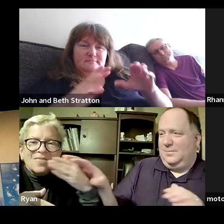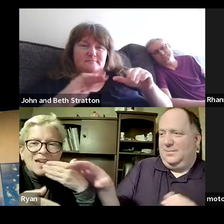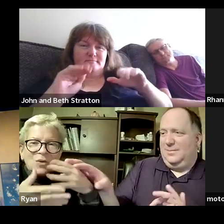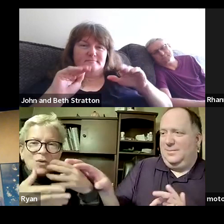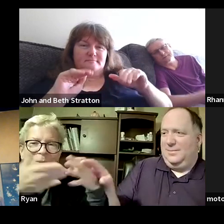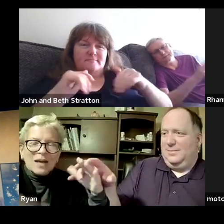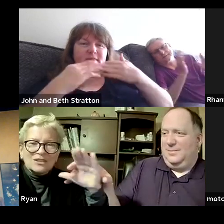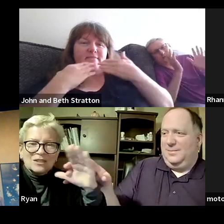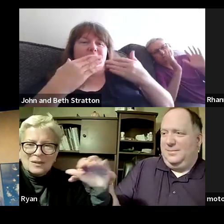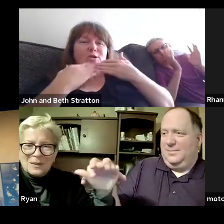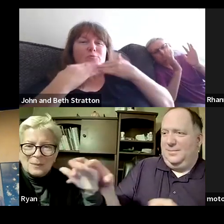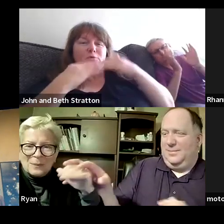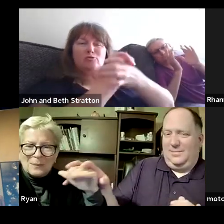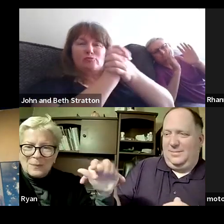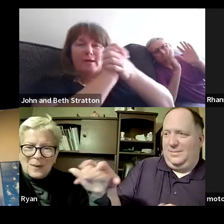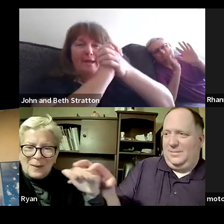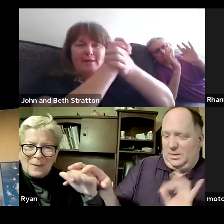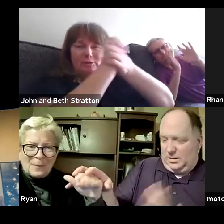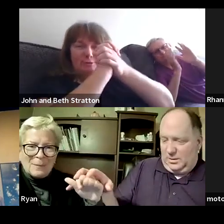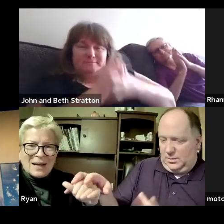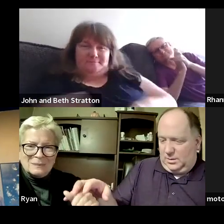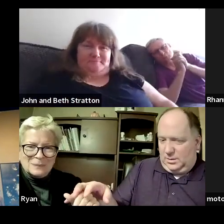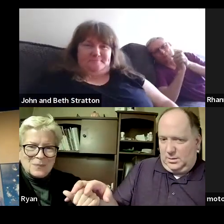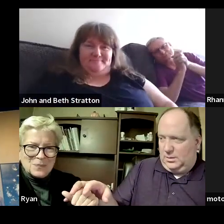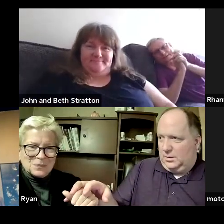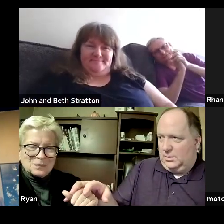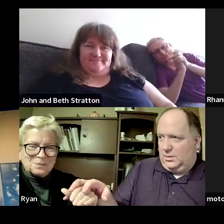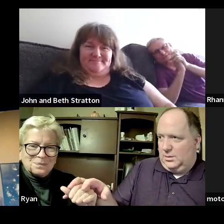so much thank much bye bye